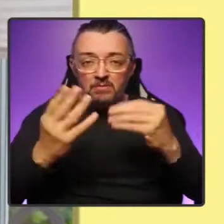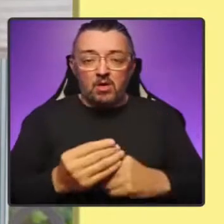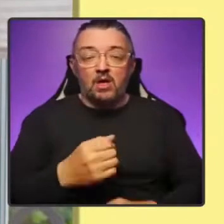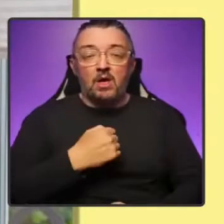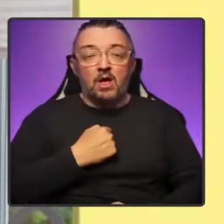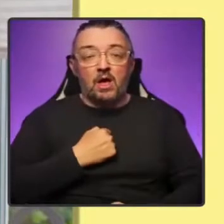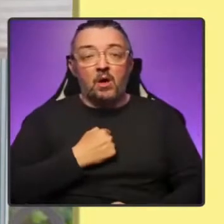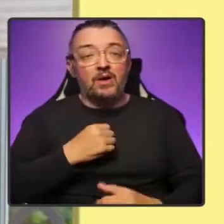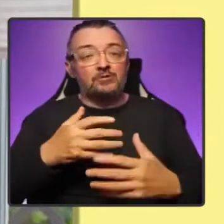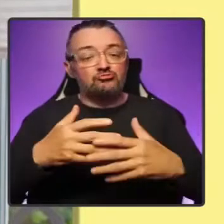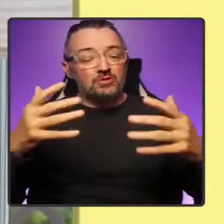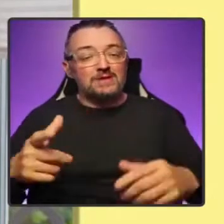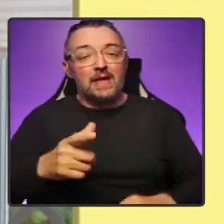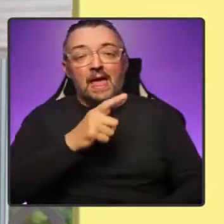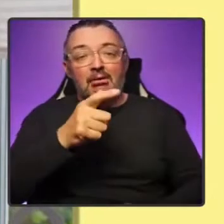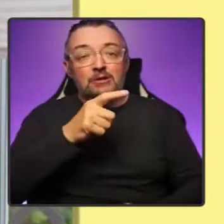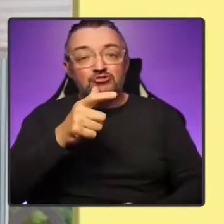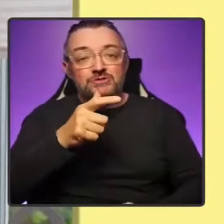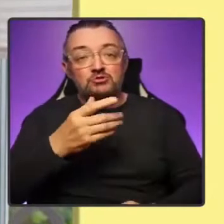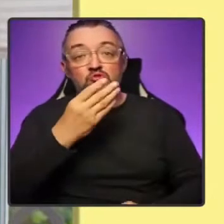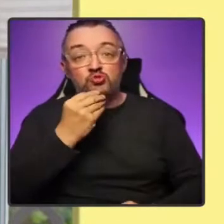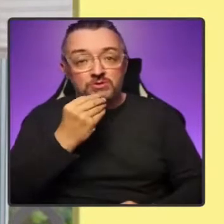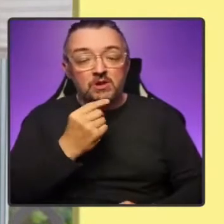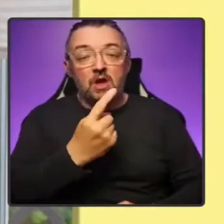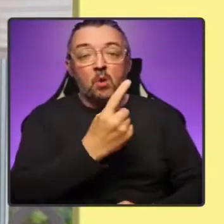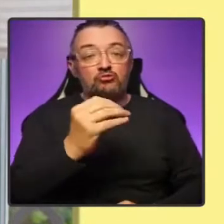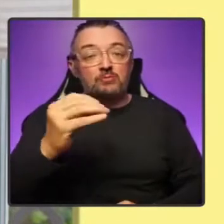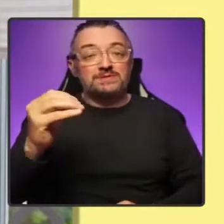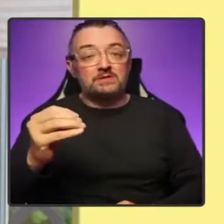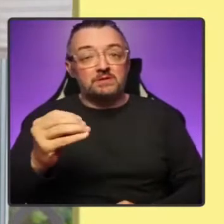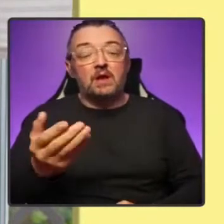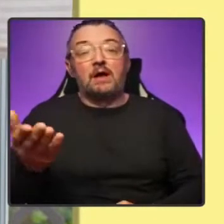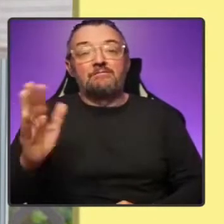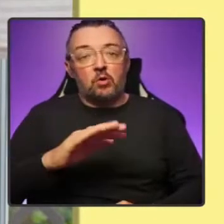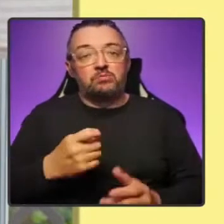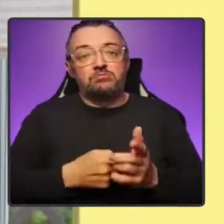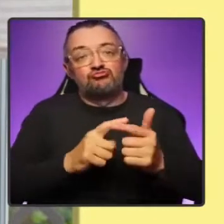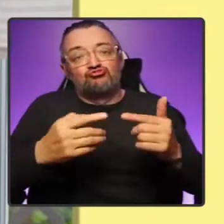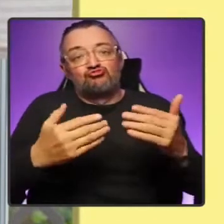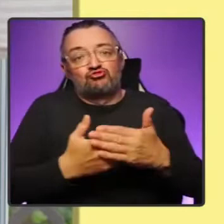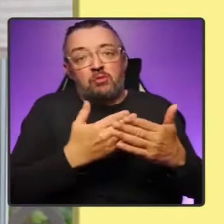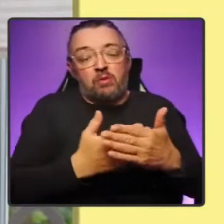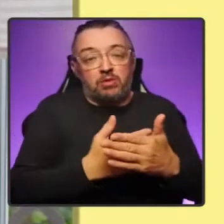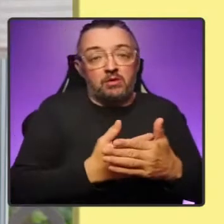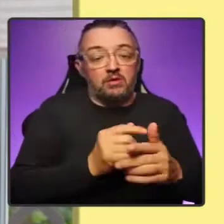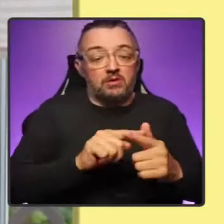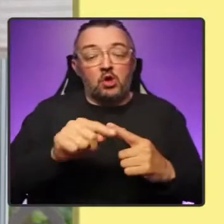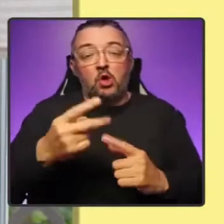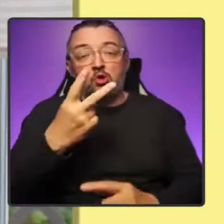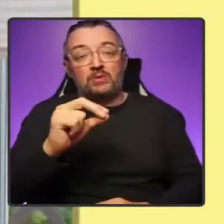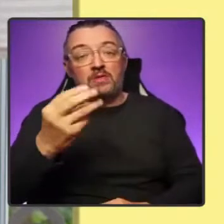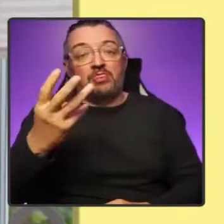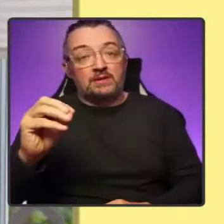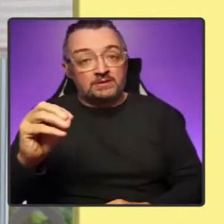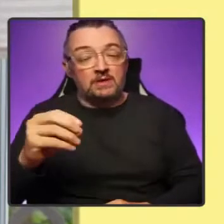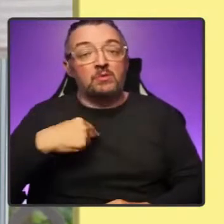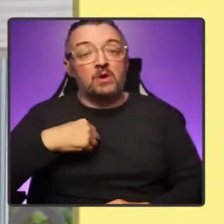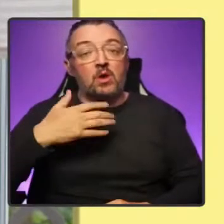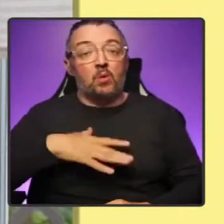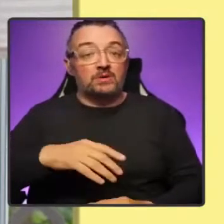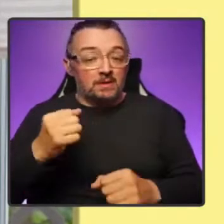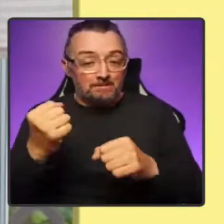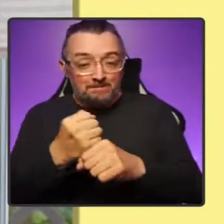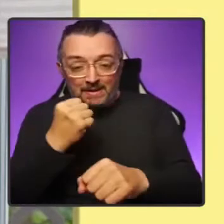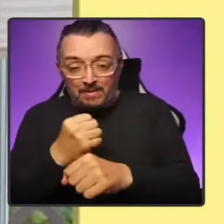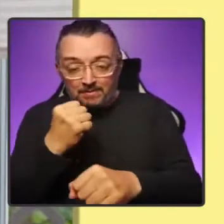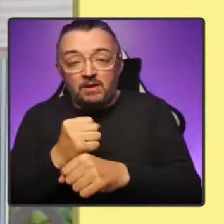consumption already comes from renewable sources. By 2030, our aim is to generate 50%